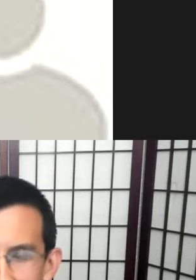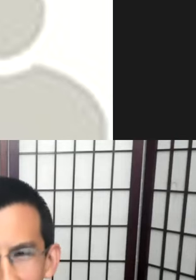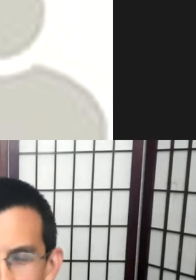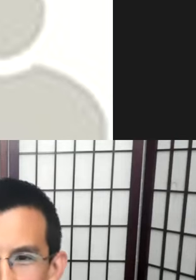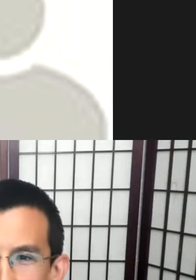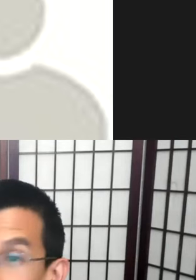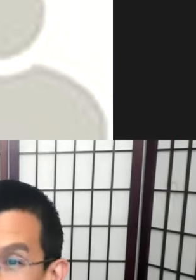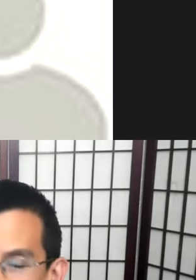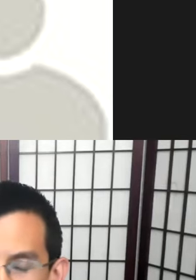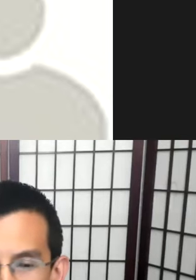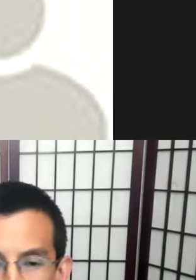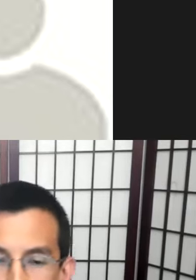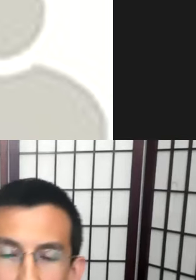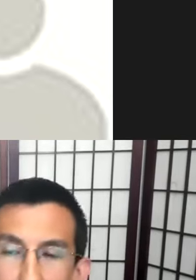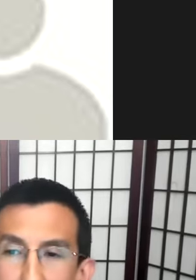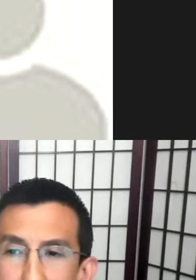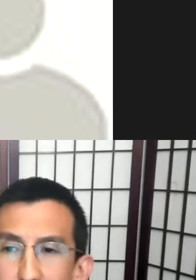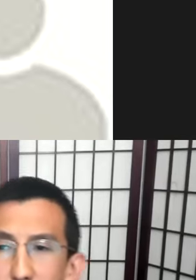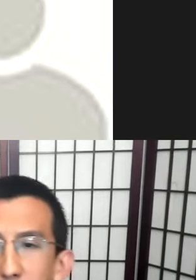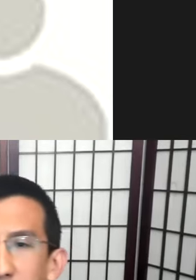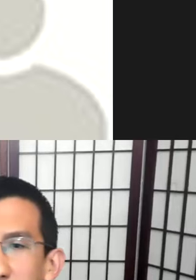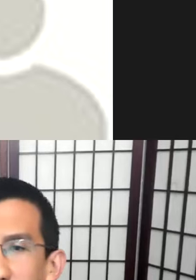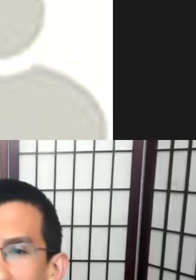communities and how that would often be very much frowned upon.